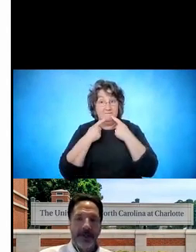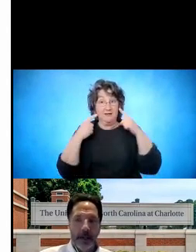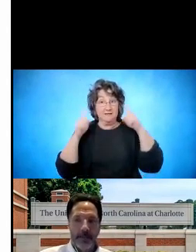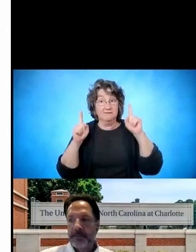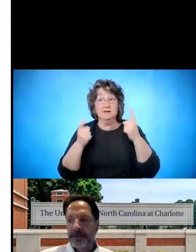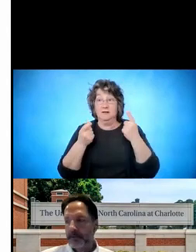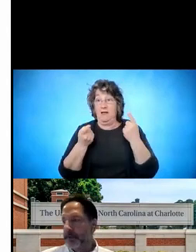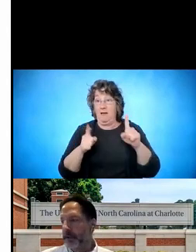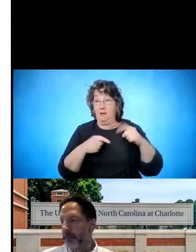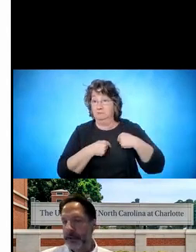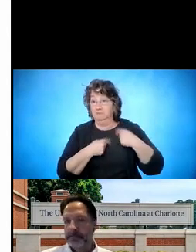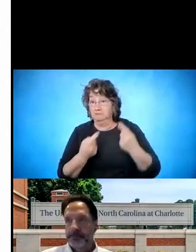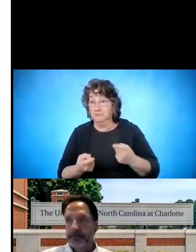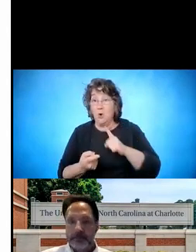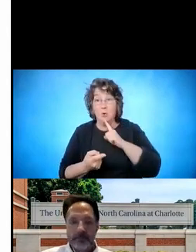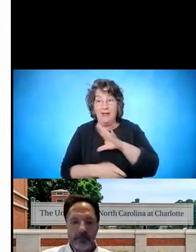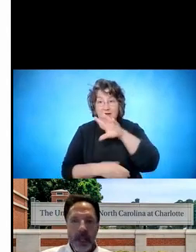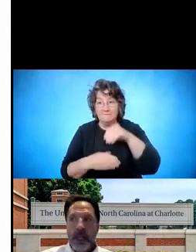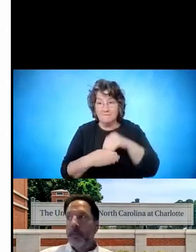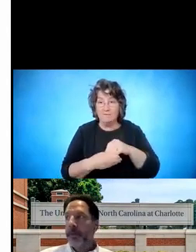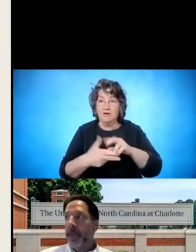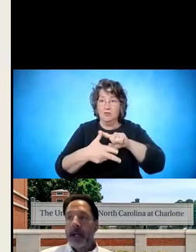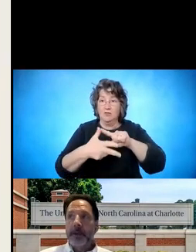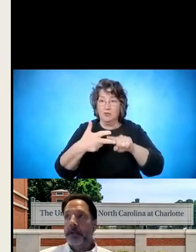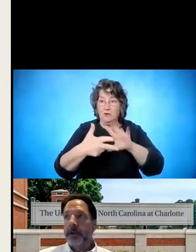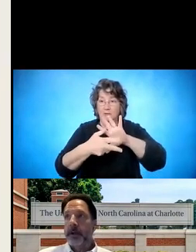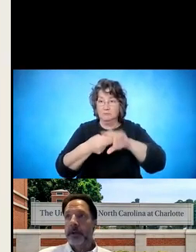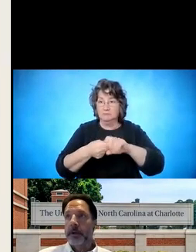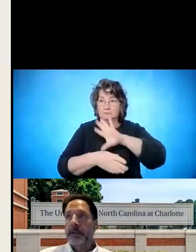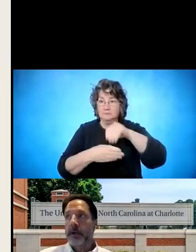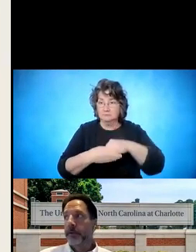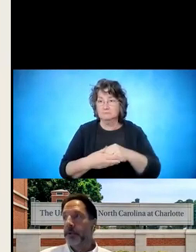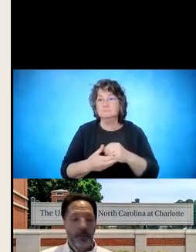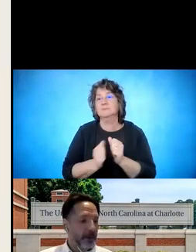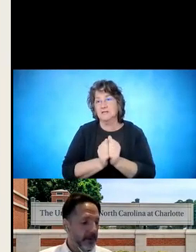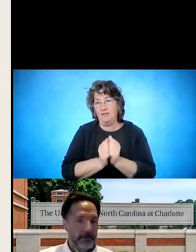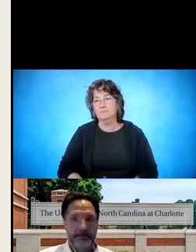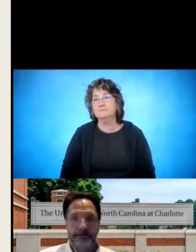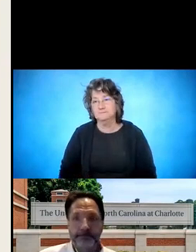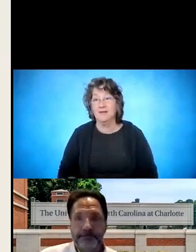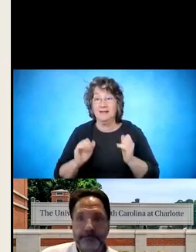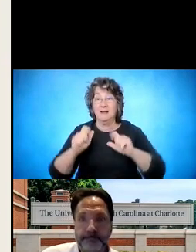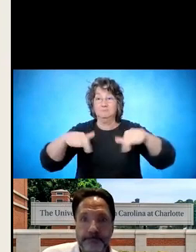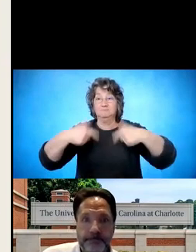of all types of service delivery. And with that, I'm going to turn this over to Ruth.